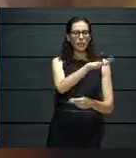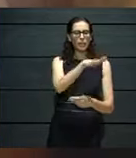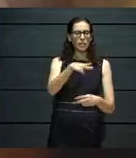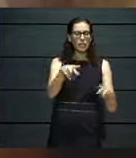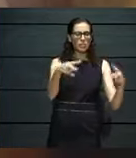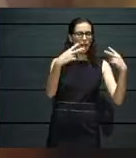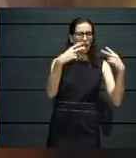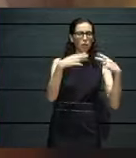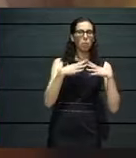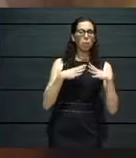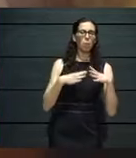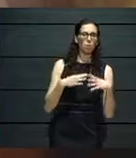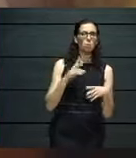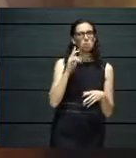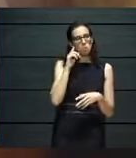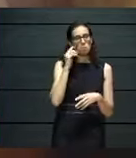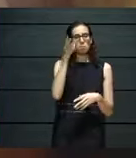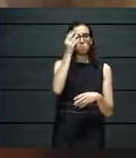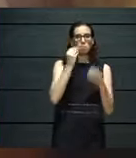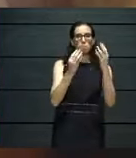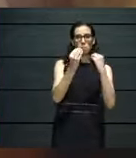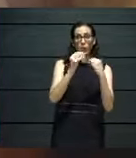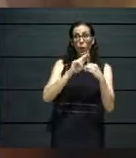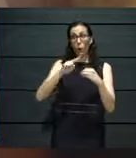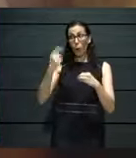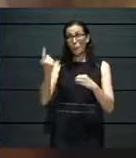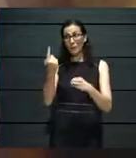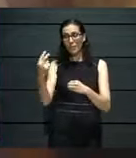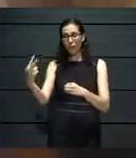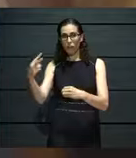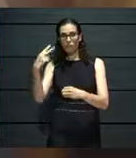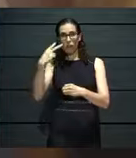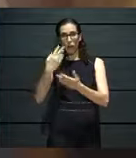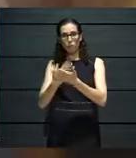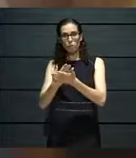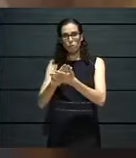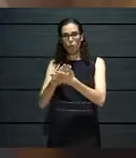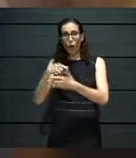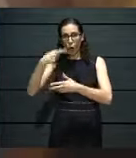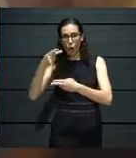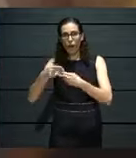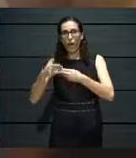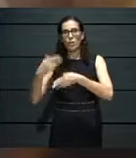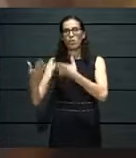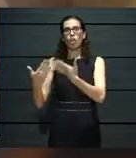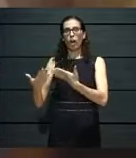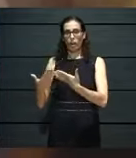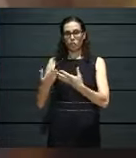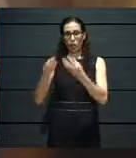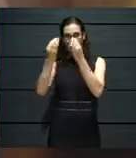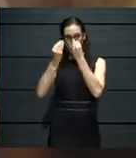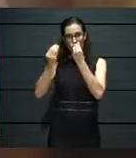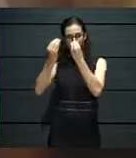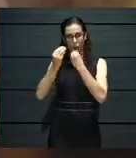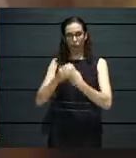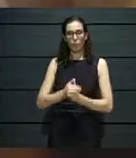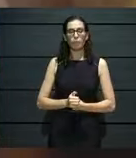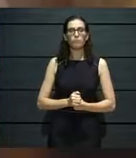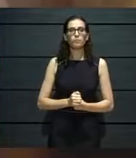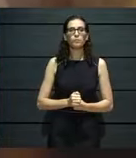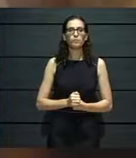trying to move on to a more active audience. In this case, away from the Comfort Zone, especially